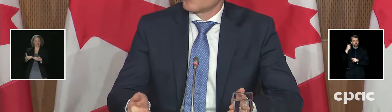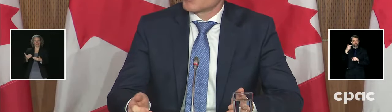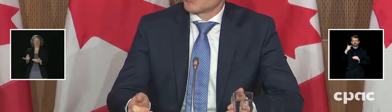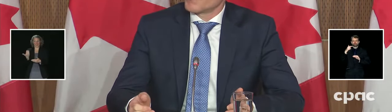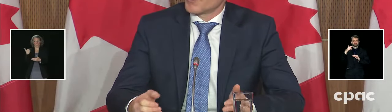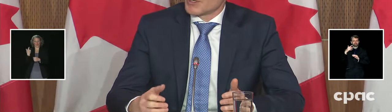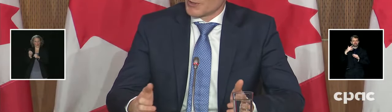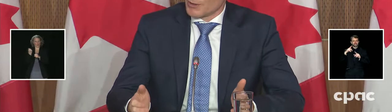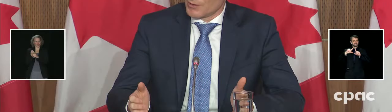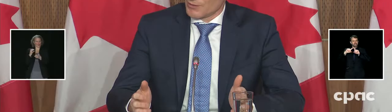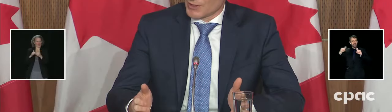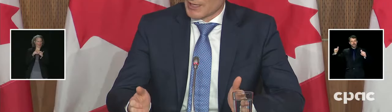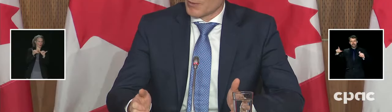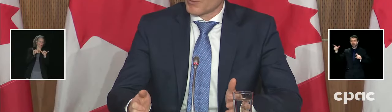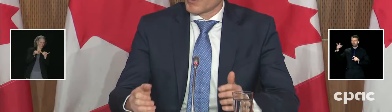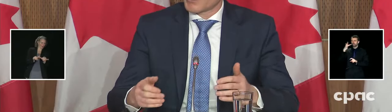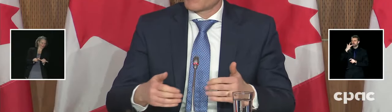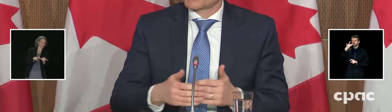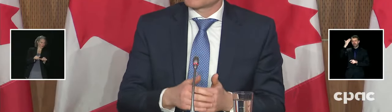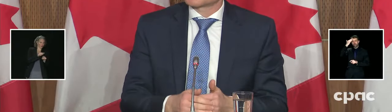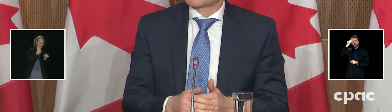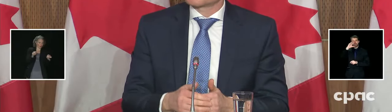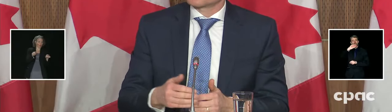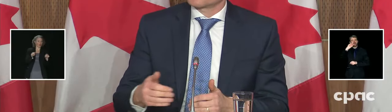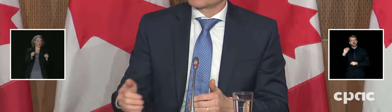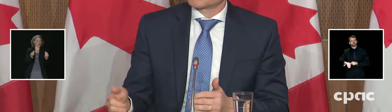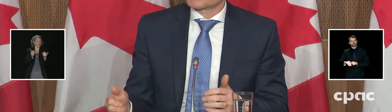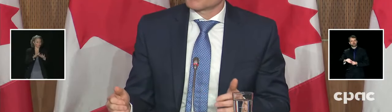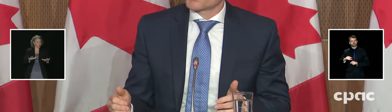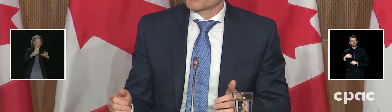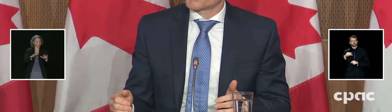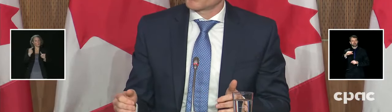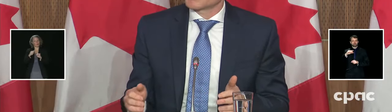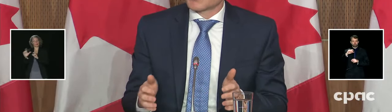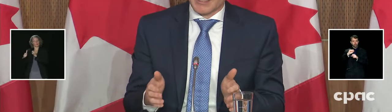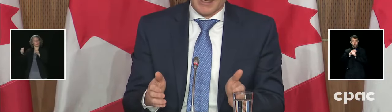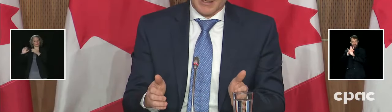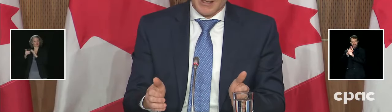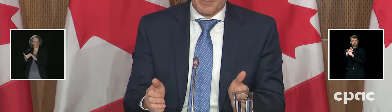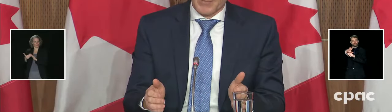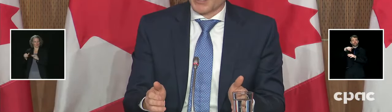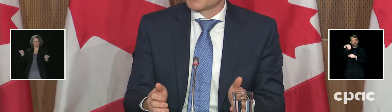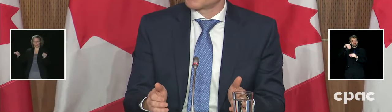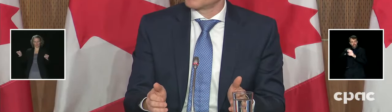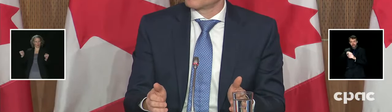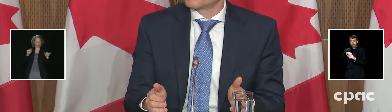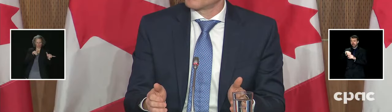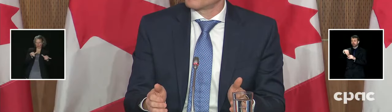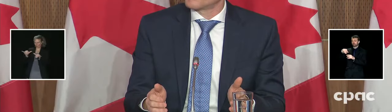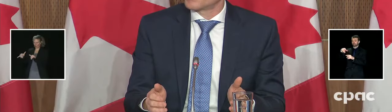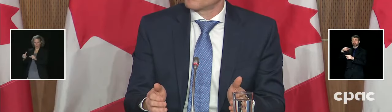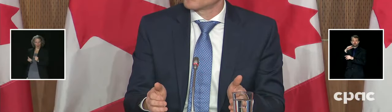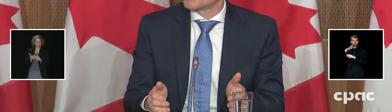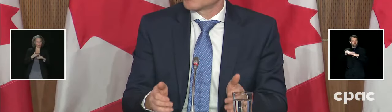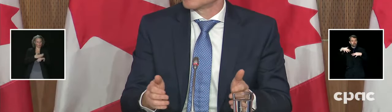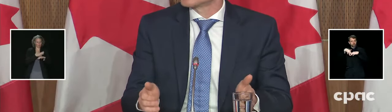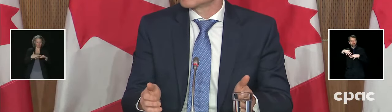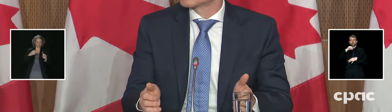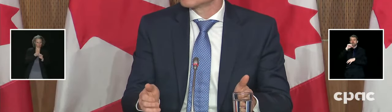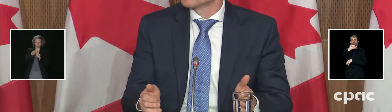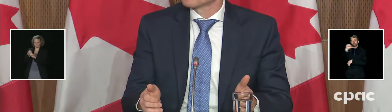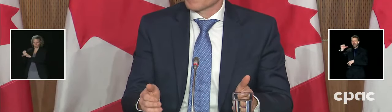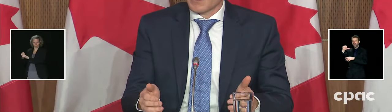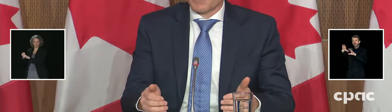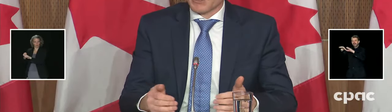only on reserve or in Inuit Noonan Gat, where we have a good sense and a good relationship with authorities to get an idea of who is